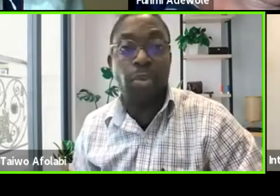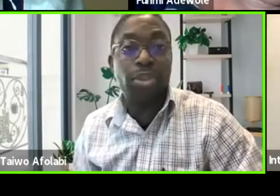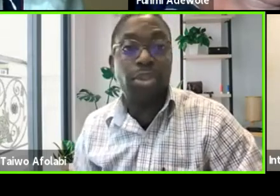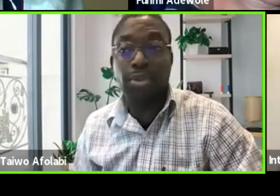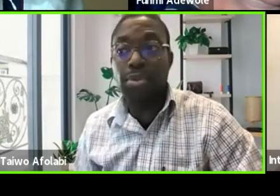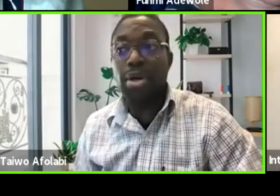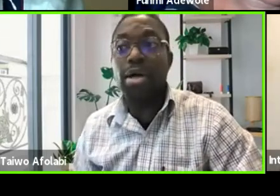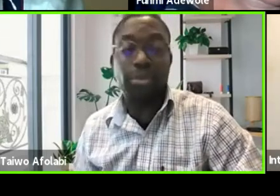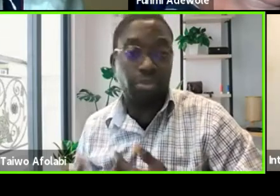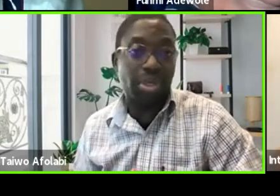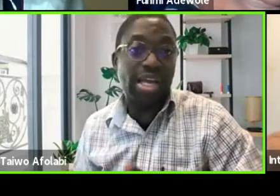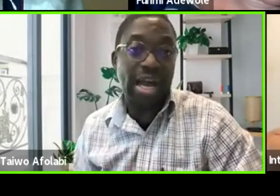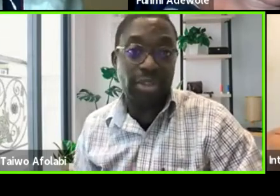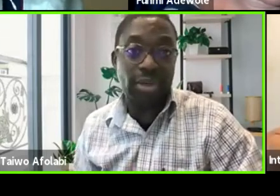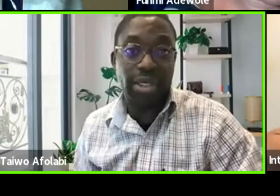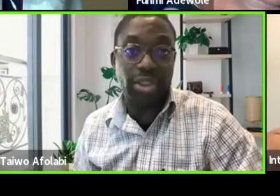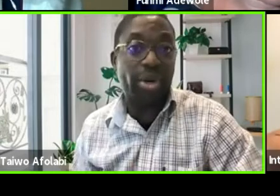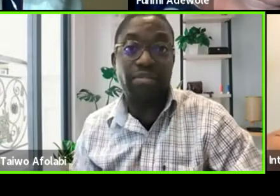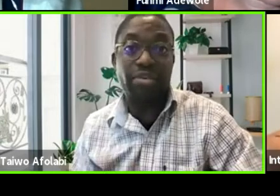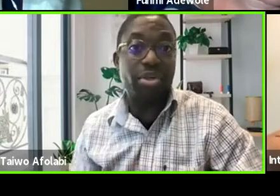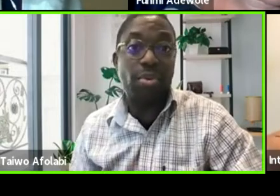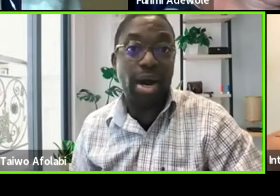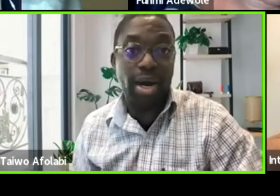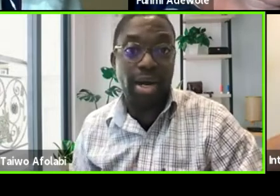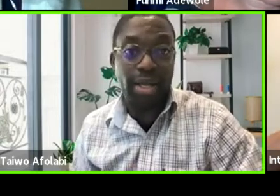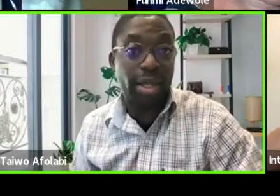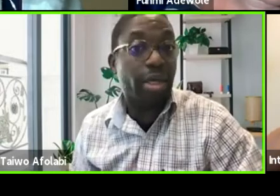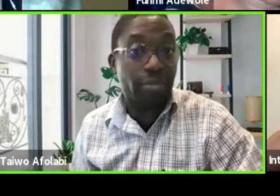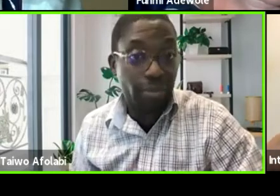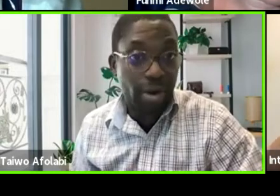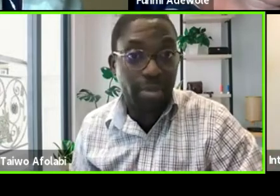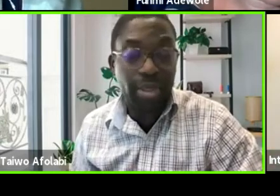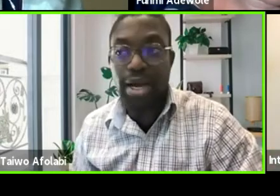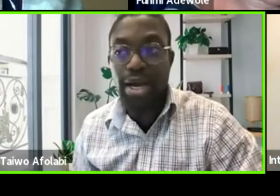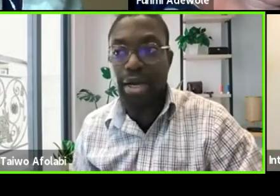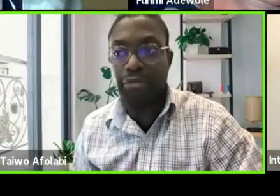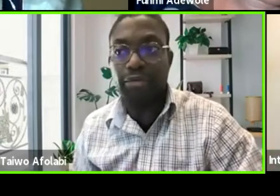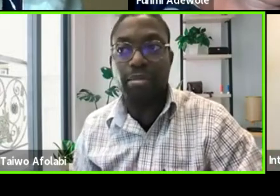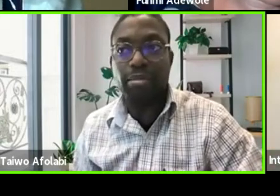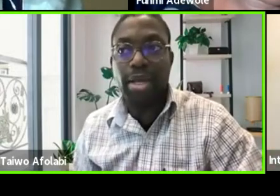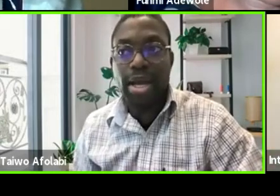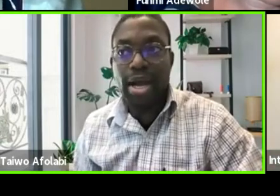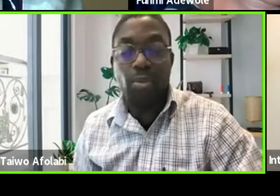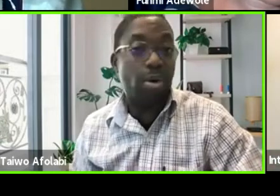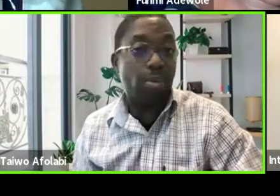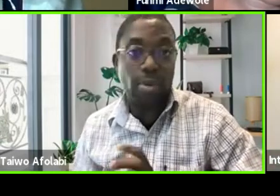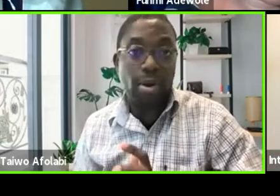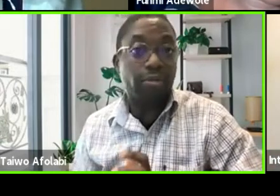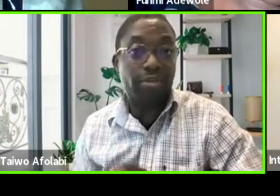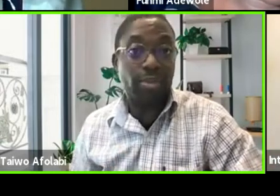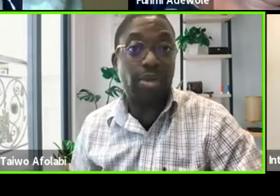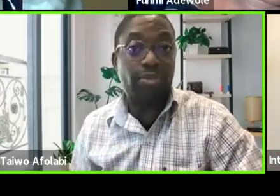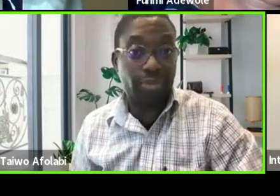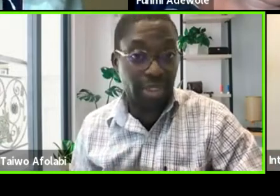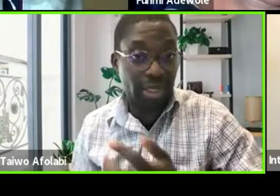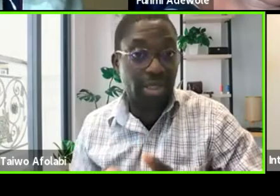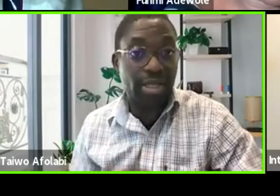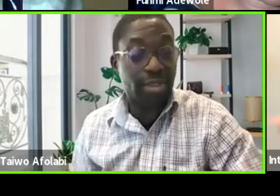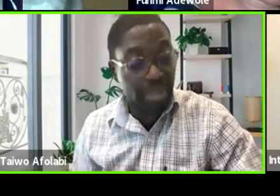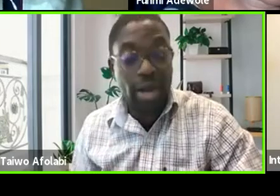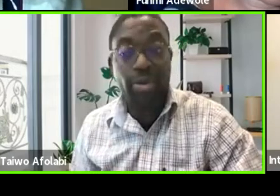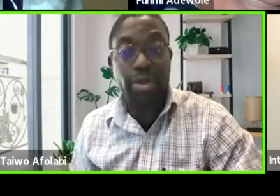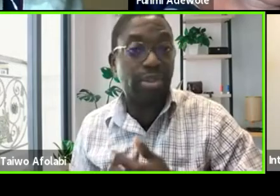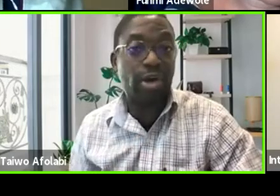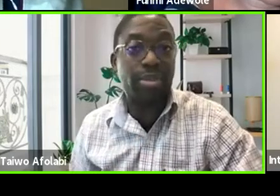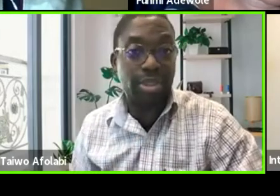And I want to really acknowledge wherever you are. Thank you for coming from all over the world, seeing